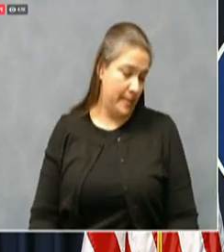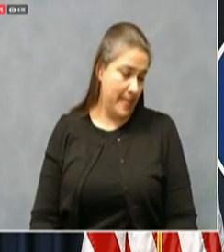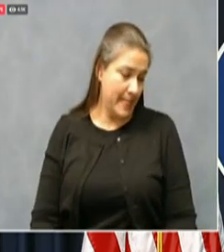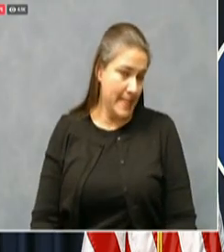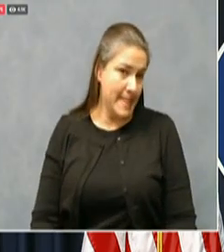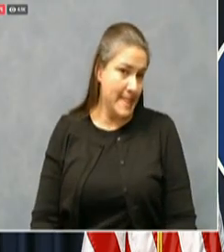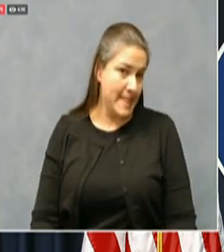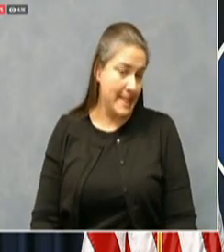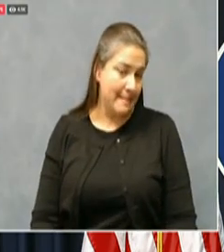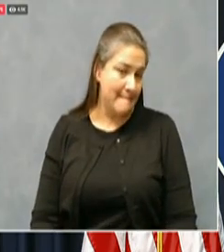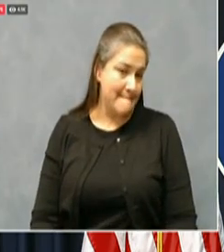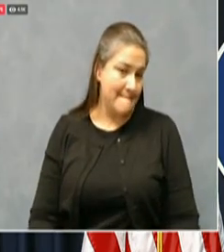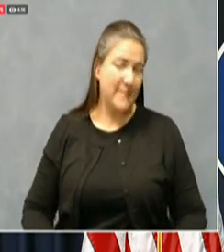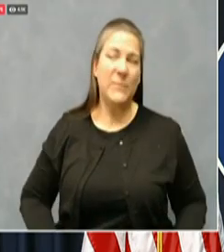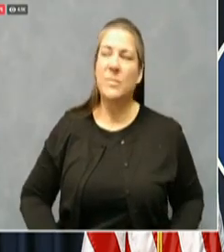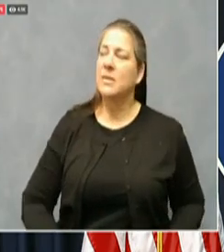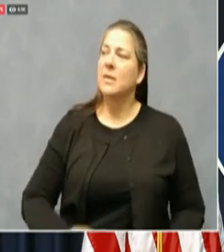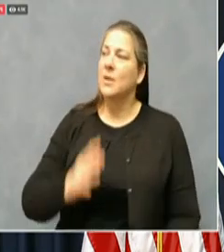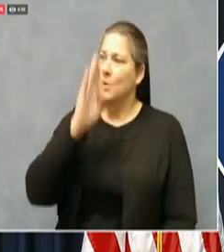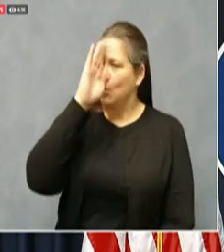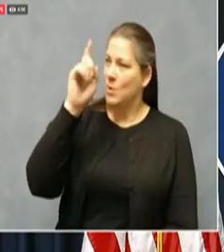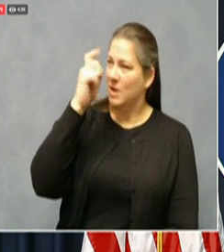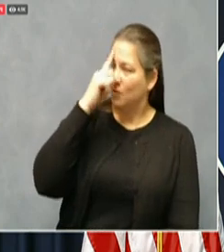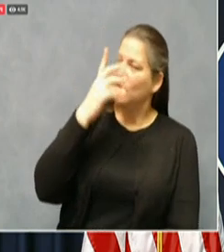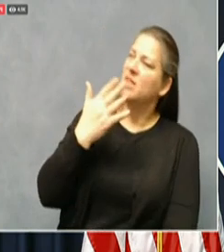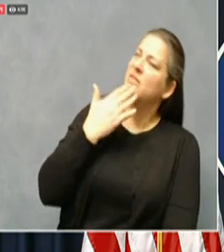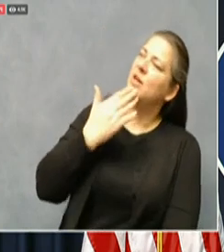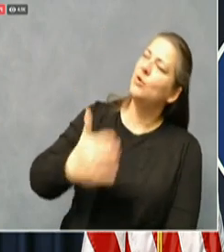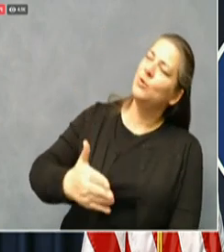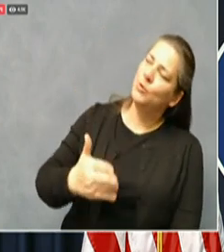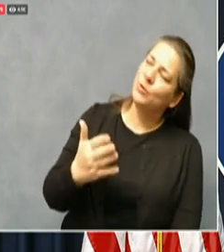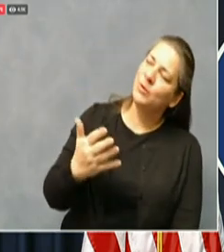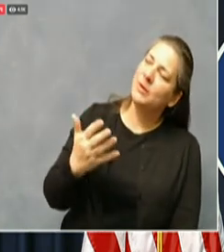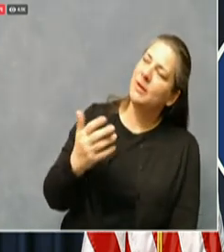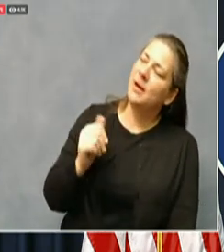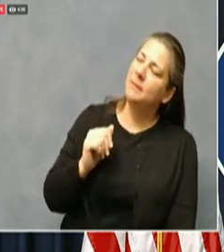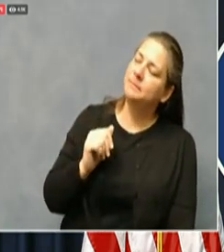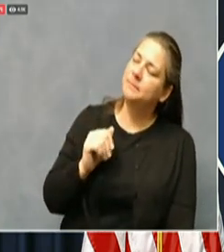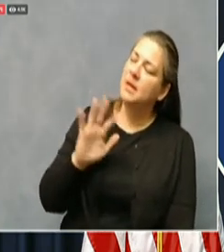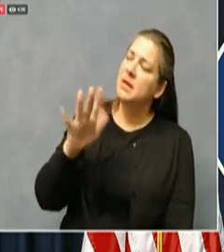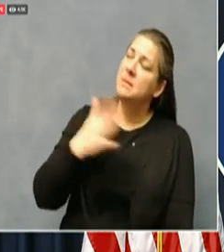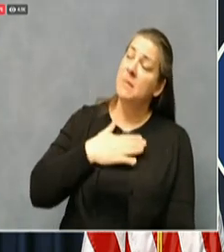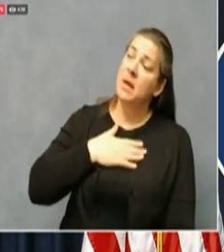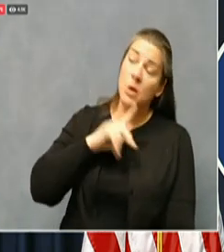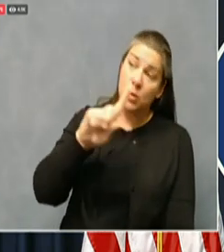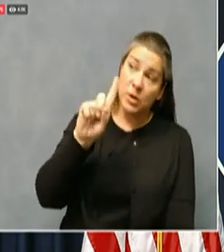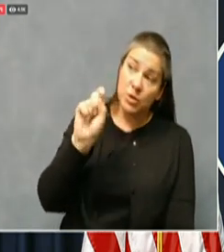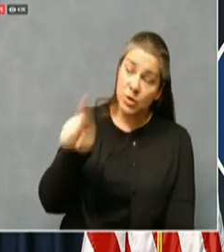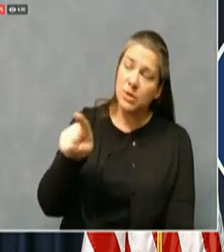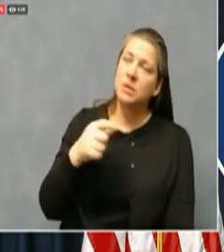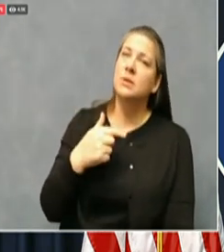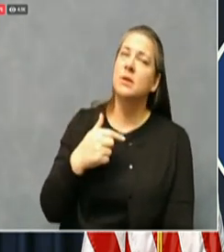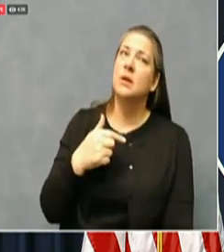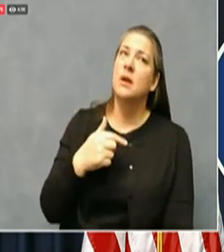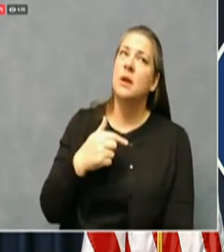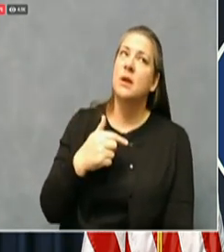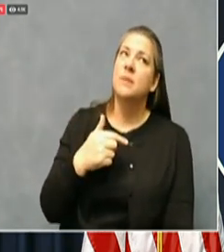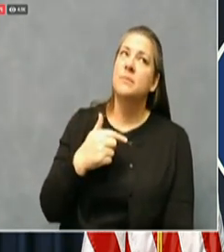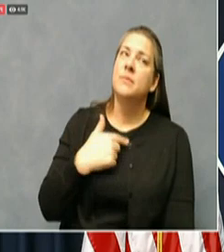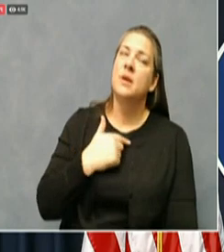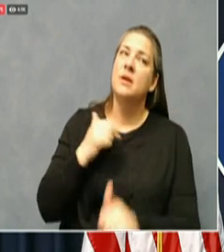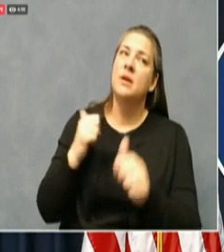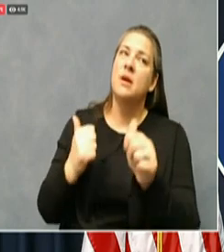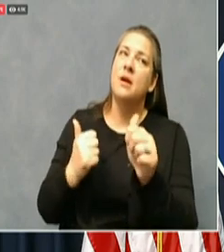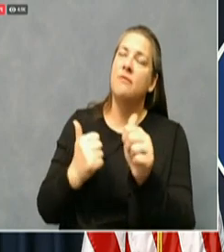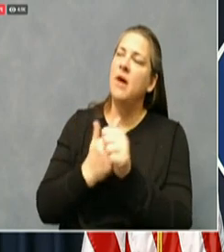Hi, Governor. Thanks for, um, having me. My question kind of follows up on the question before, um,